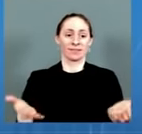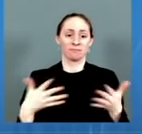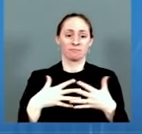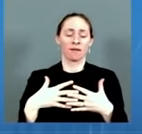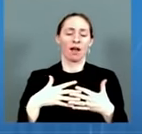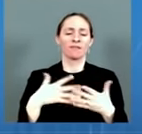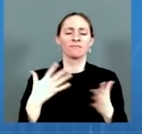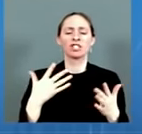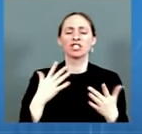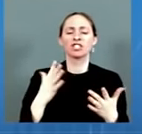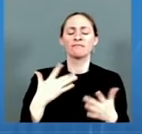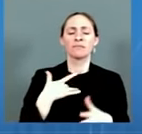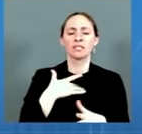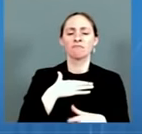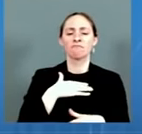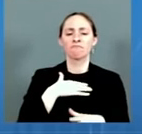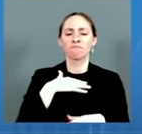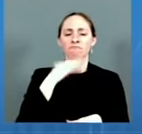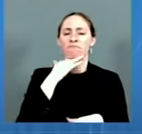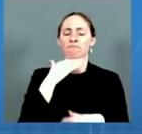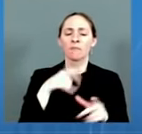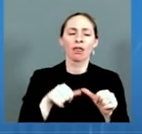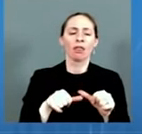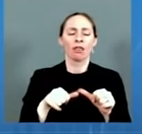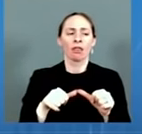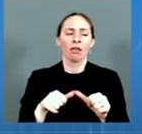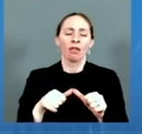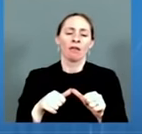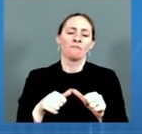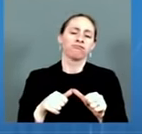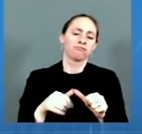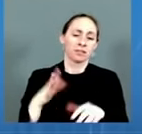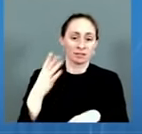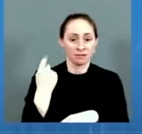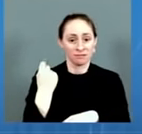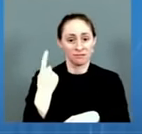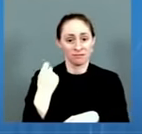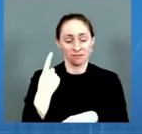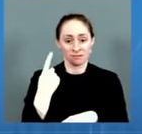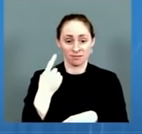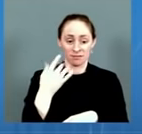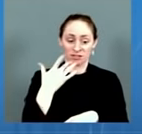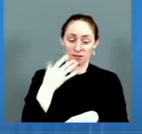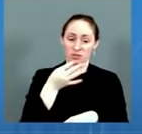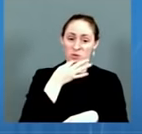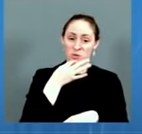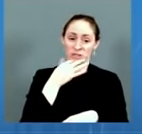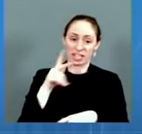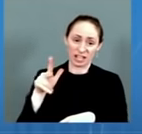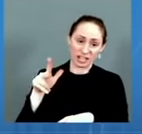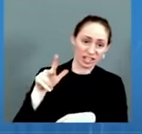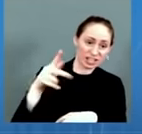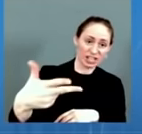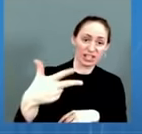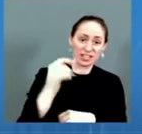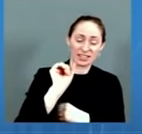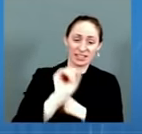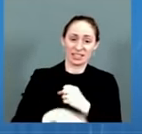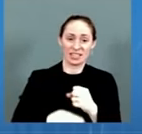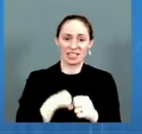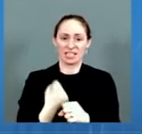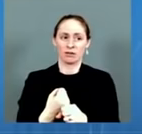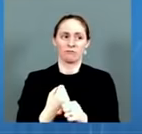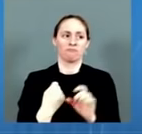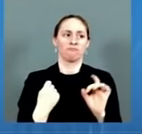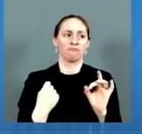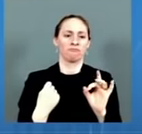heading into our third year, and Omicron is just right around the corner, and I think people are trying to read a really confusing set